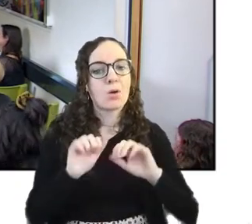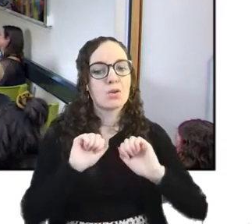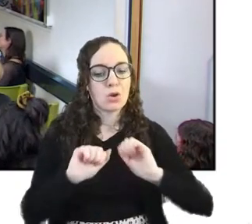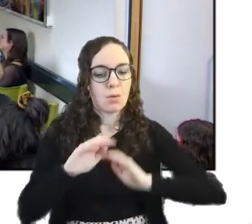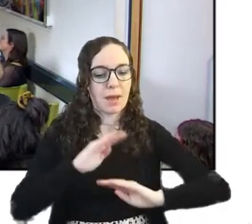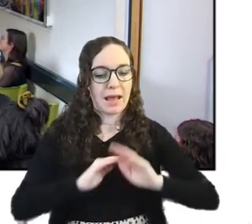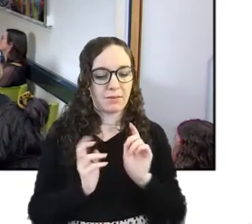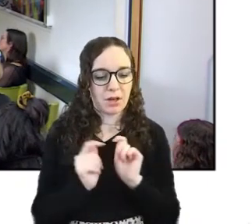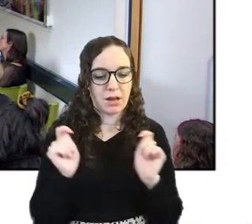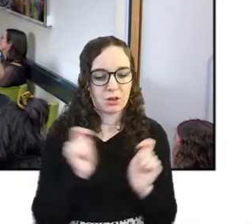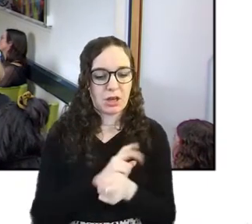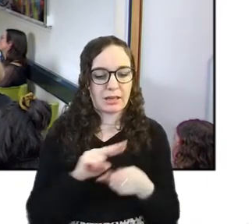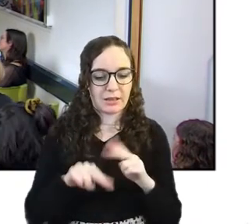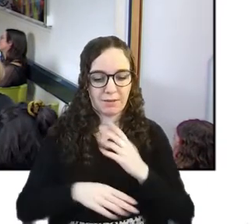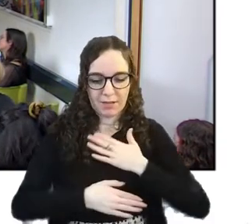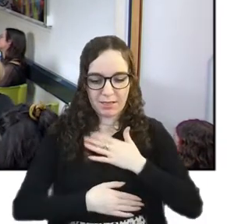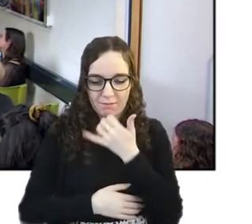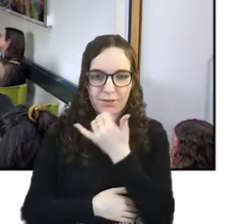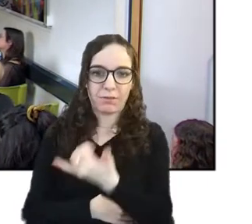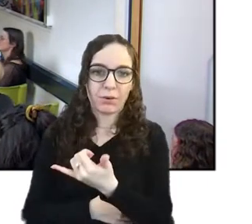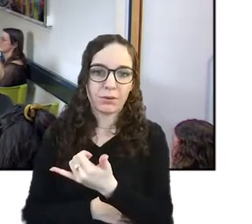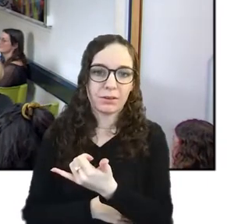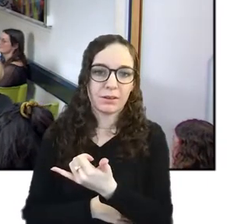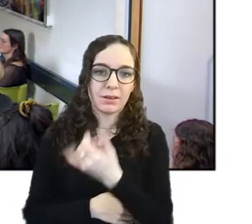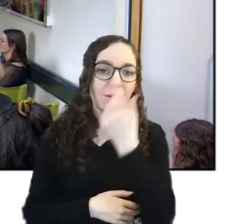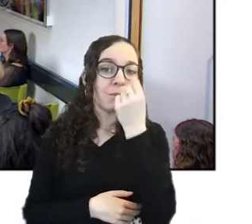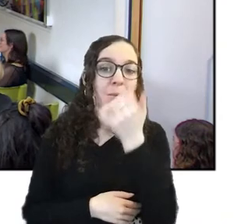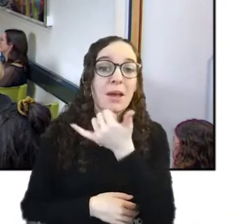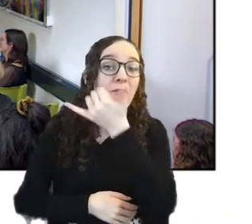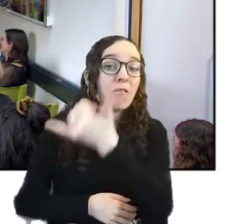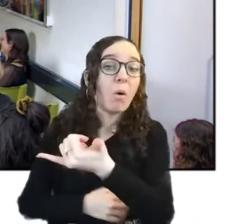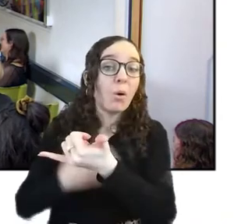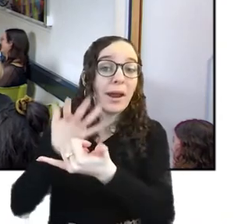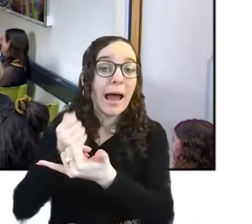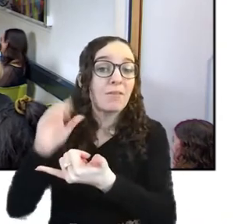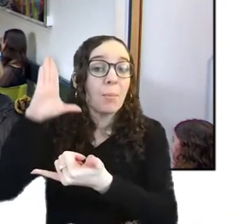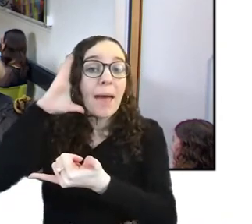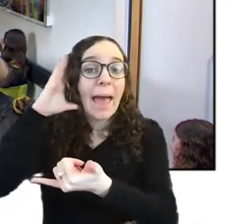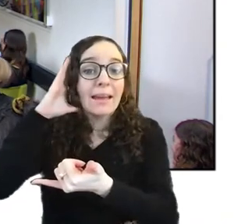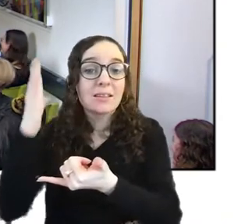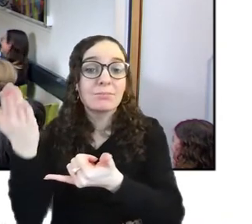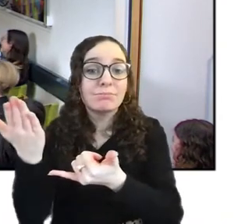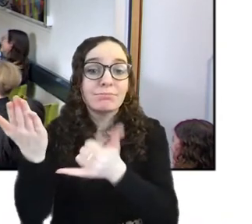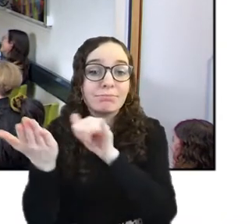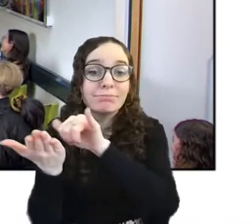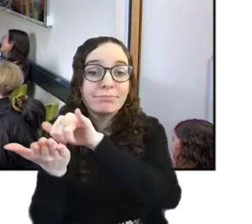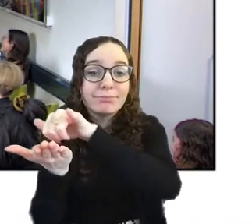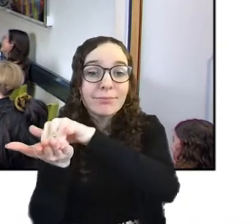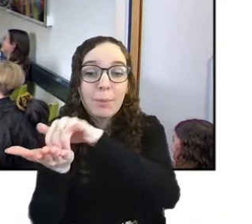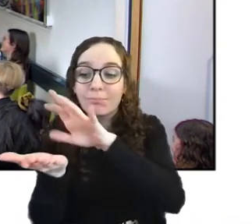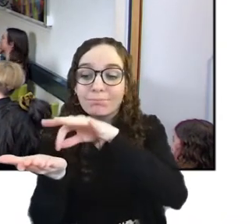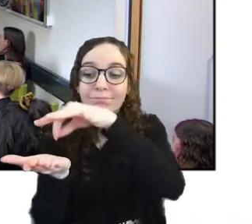so like do you have to put your phone like in a little mini bed that's got these are my weird thoughts